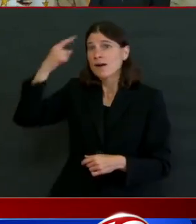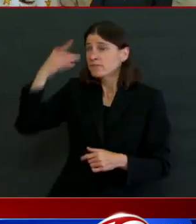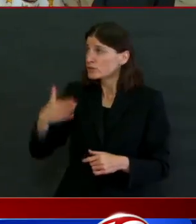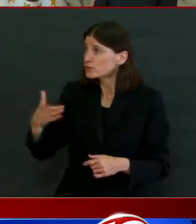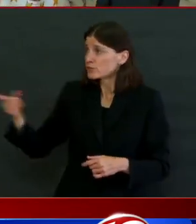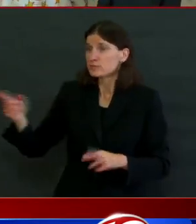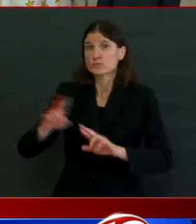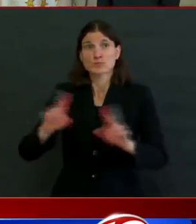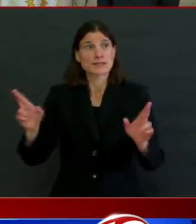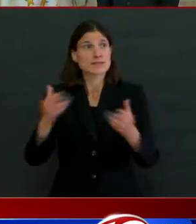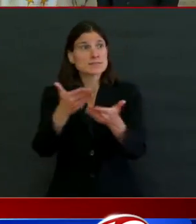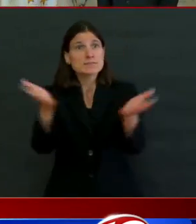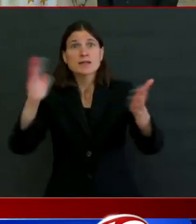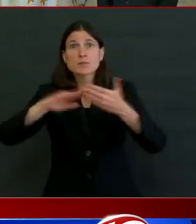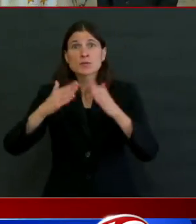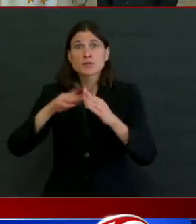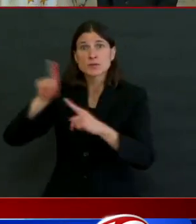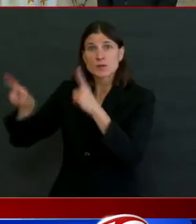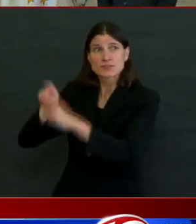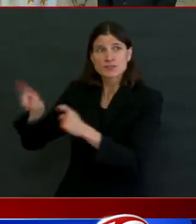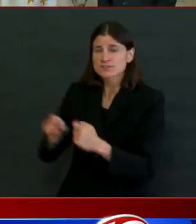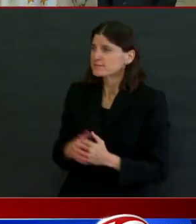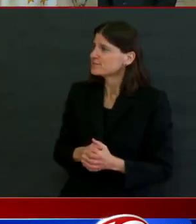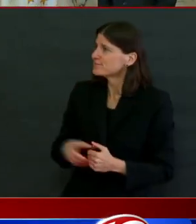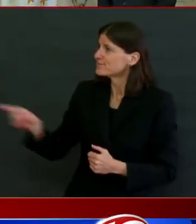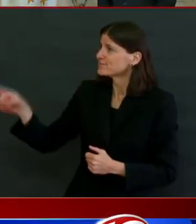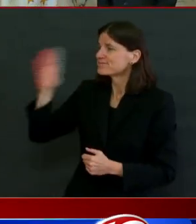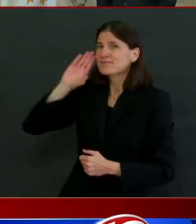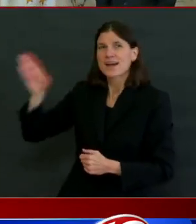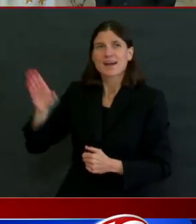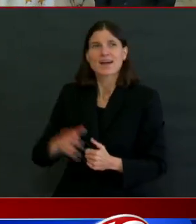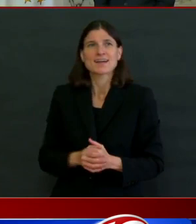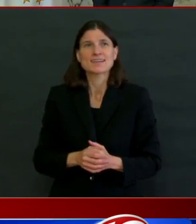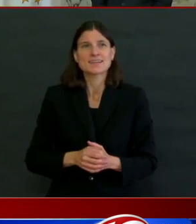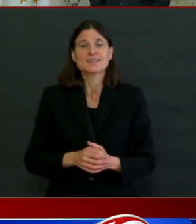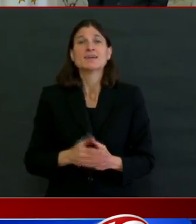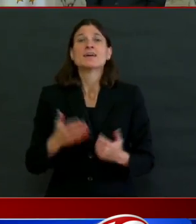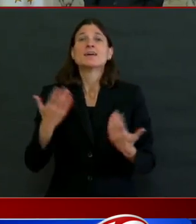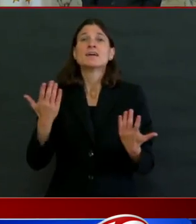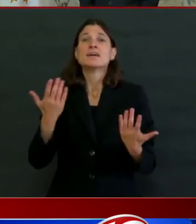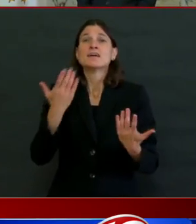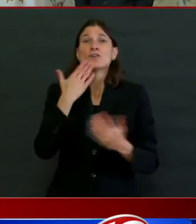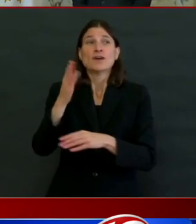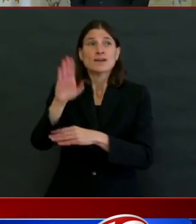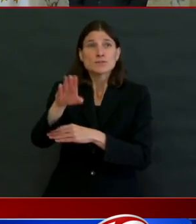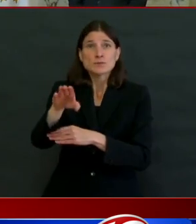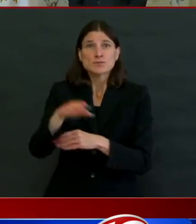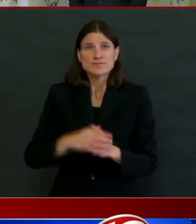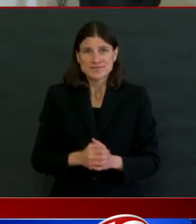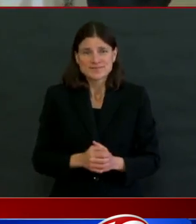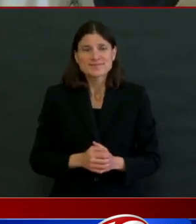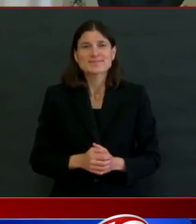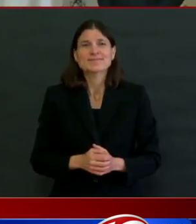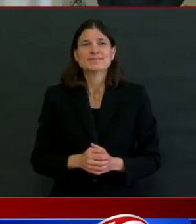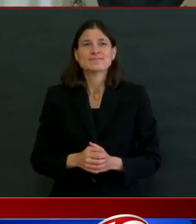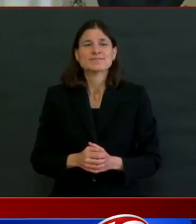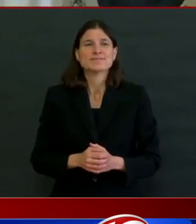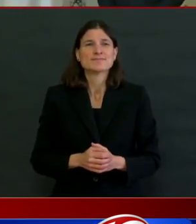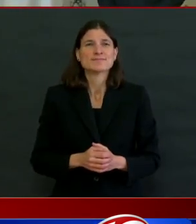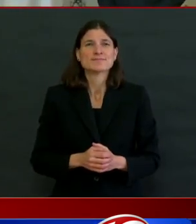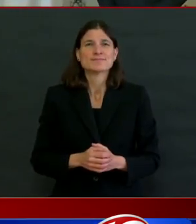Hi Governor. Hello. How are you? Great. Good afternoon. And to everyone at home, we begin today with a question from Anita Buffoni of